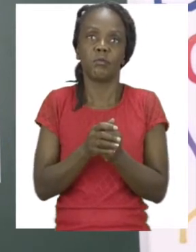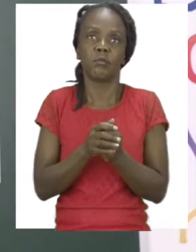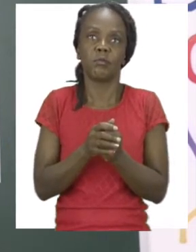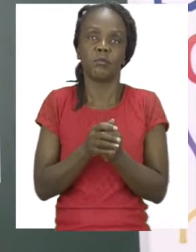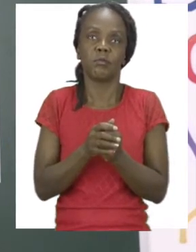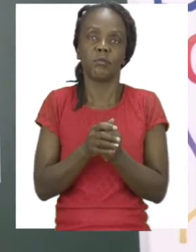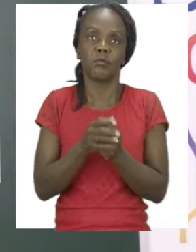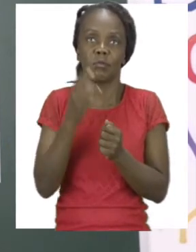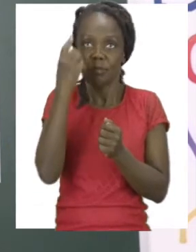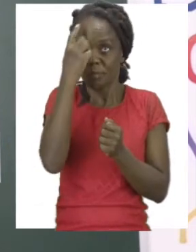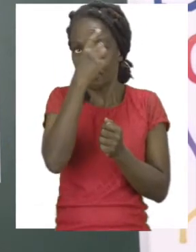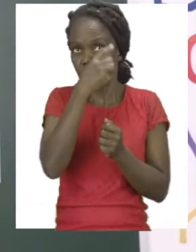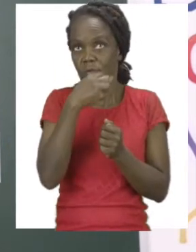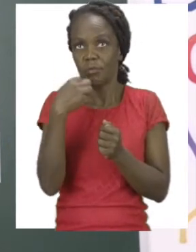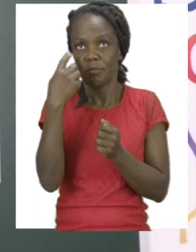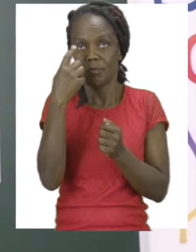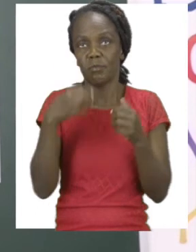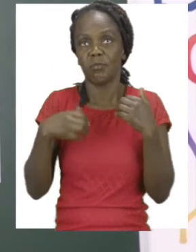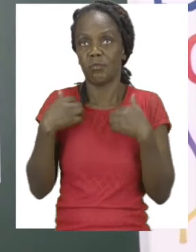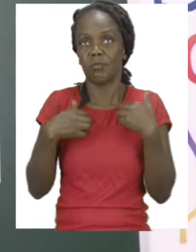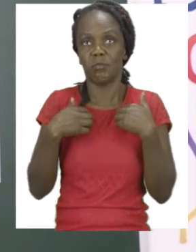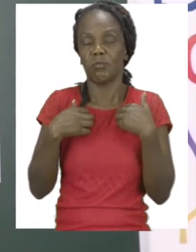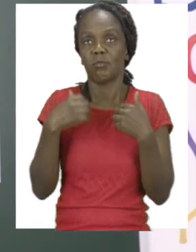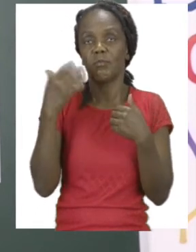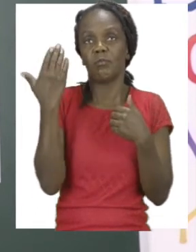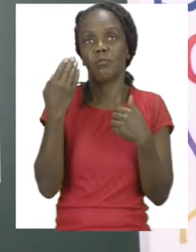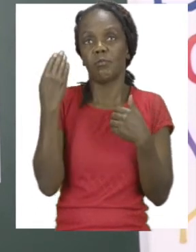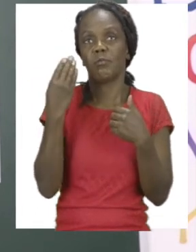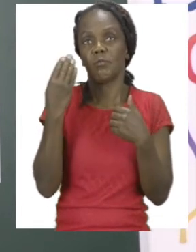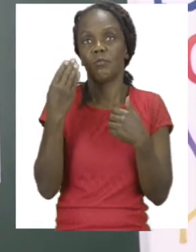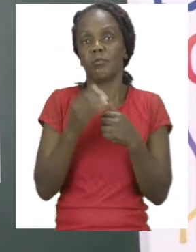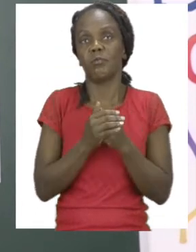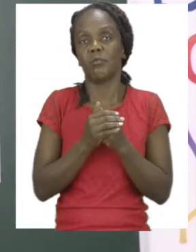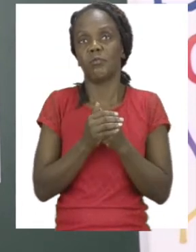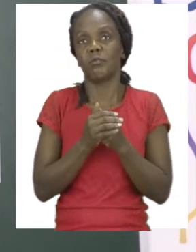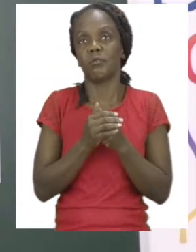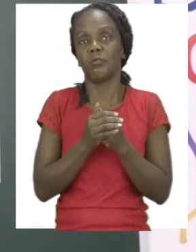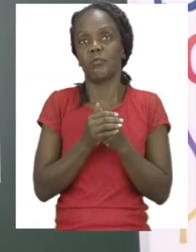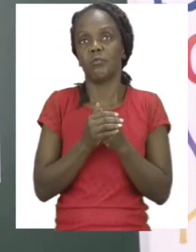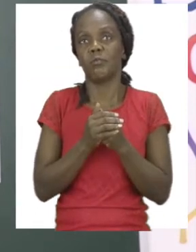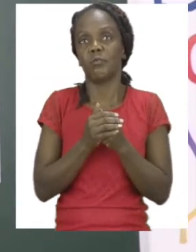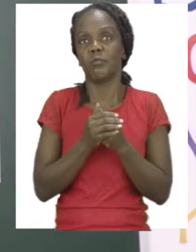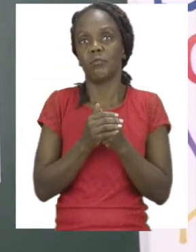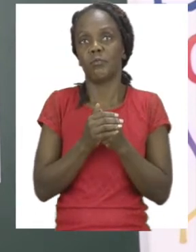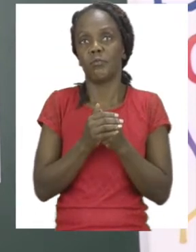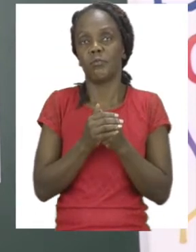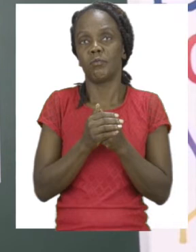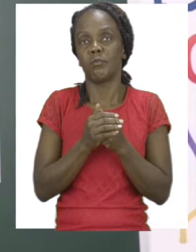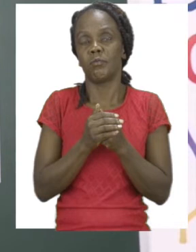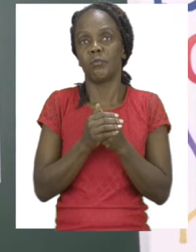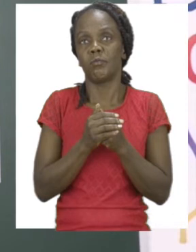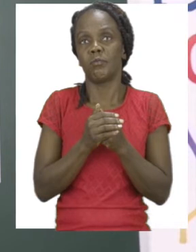seems to have a blue head. Now, I am going to continue with my teddy, and make sure that the whole